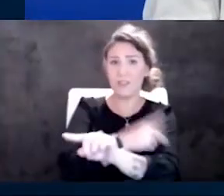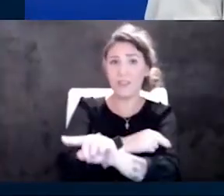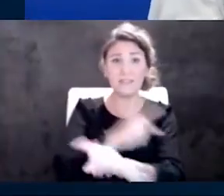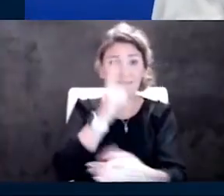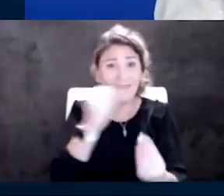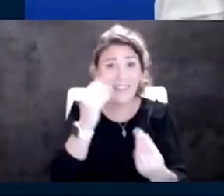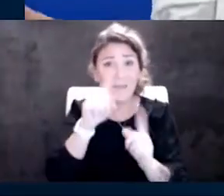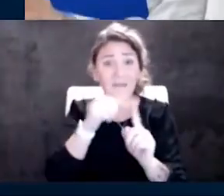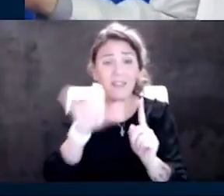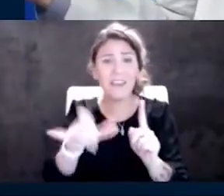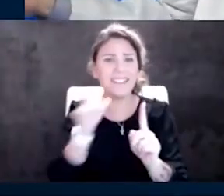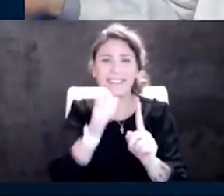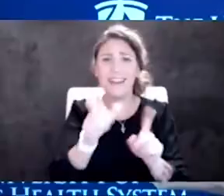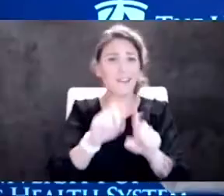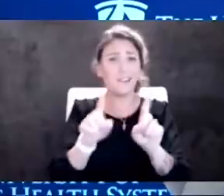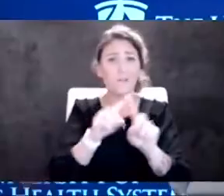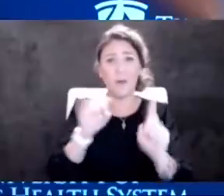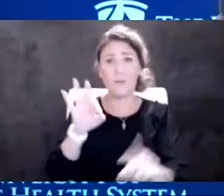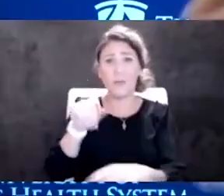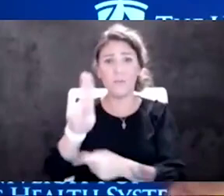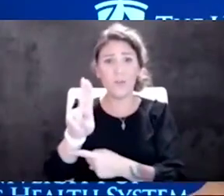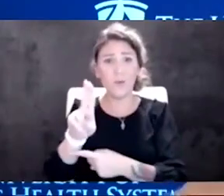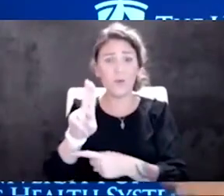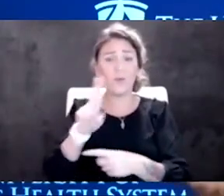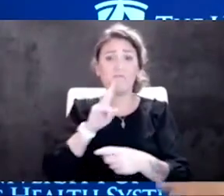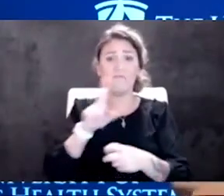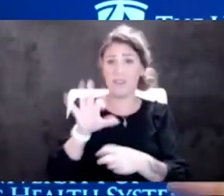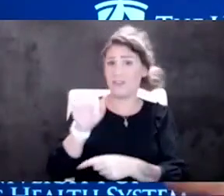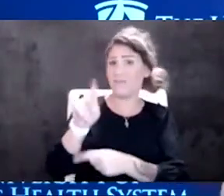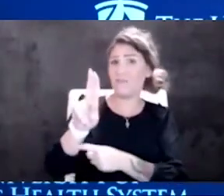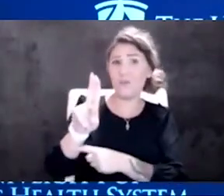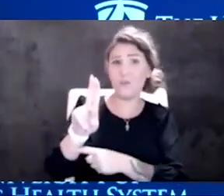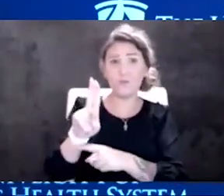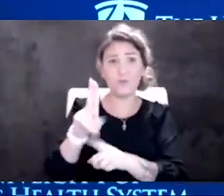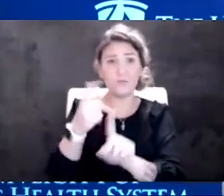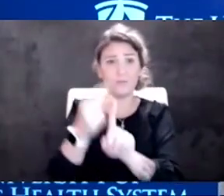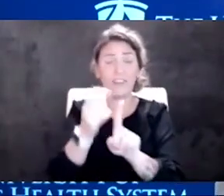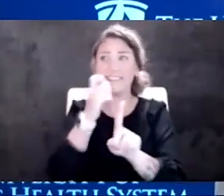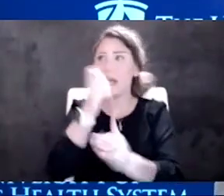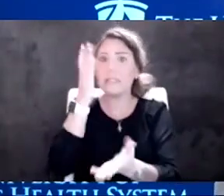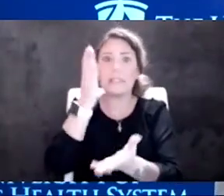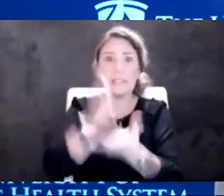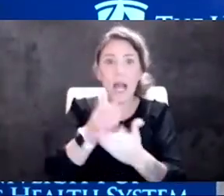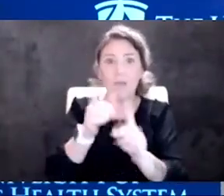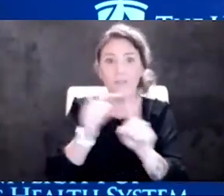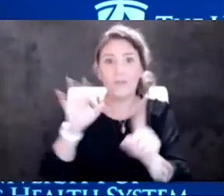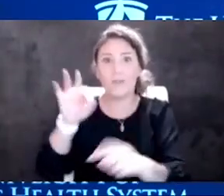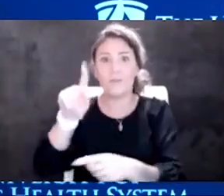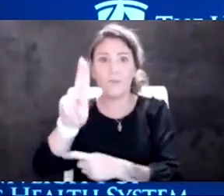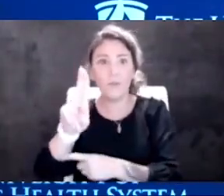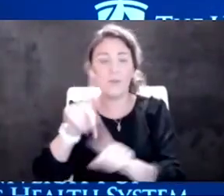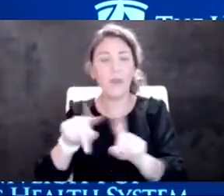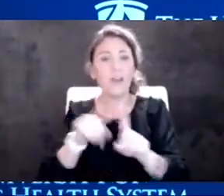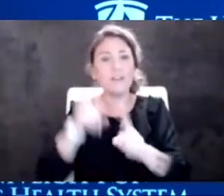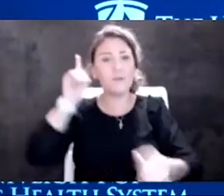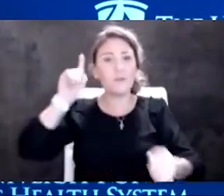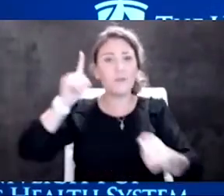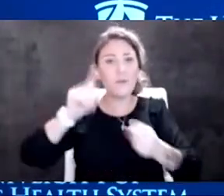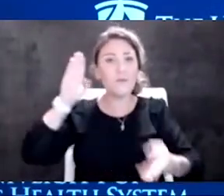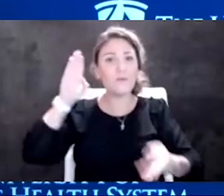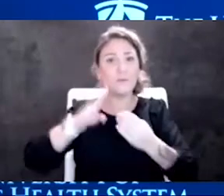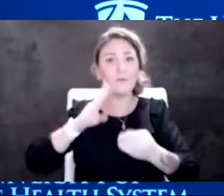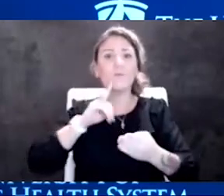influenza. Getting an influenza vaccine doesn't stop you from getting influenza. It just reduces how sick you're going to get and the likelihood of